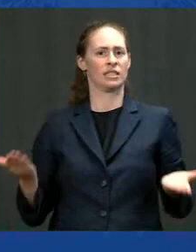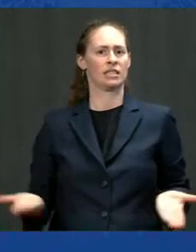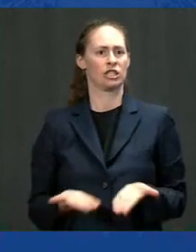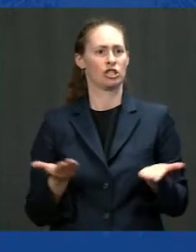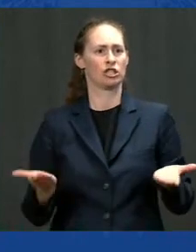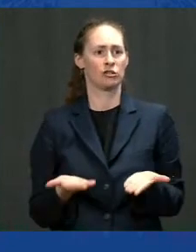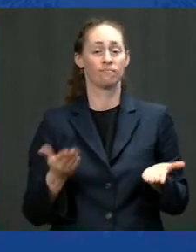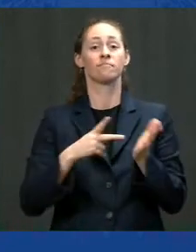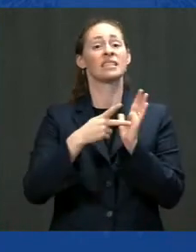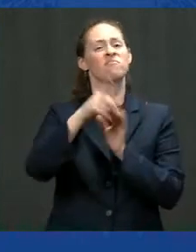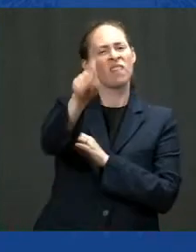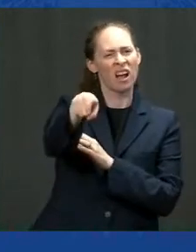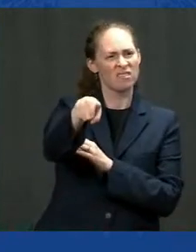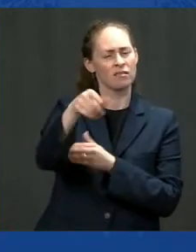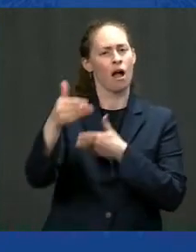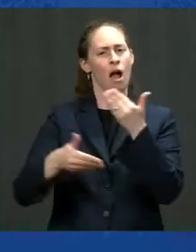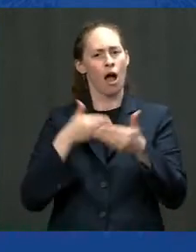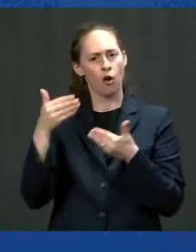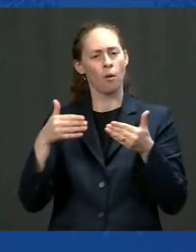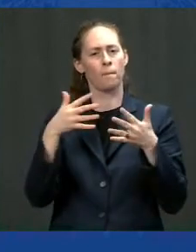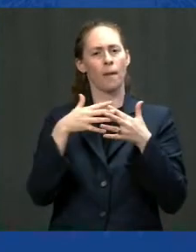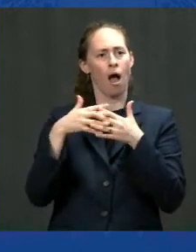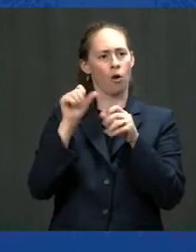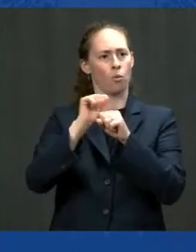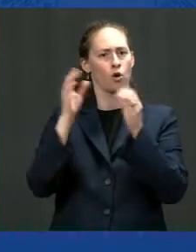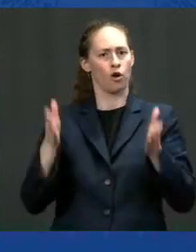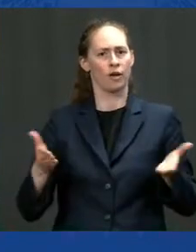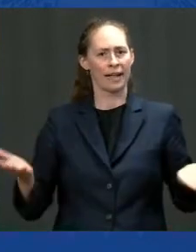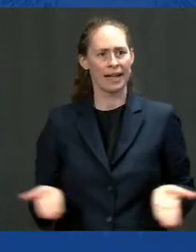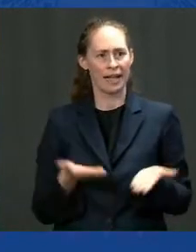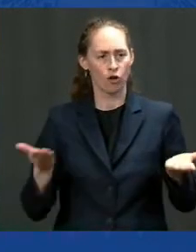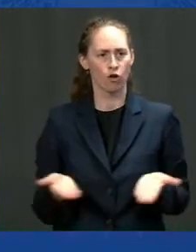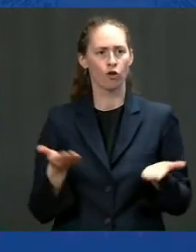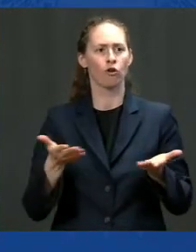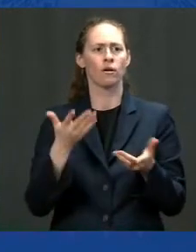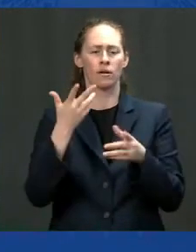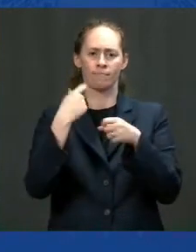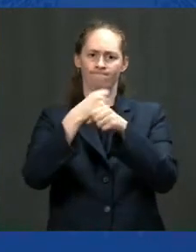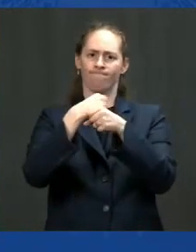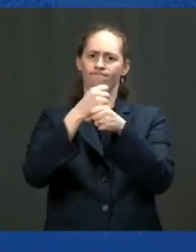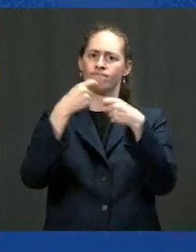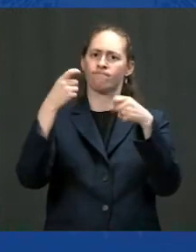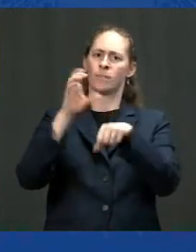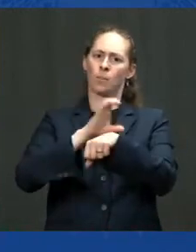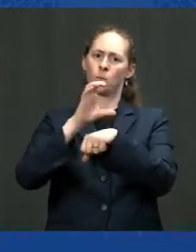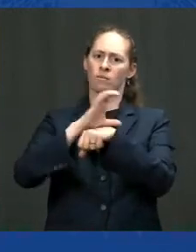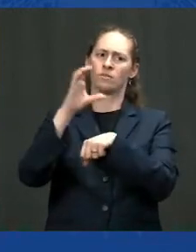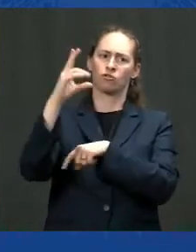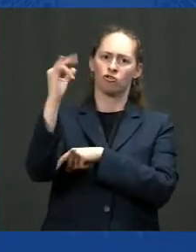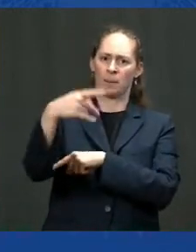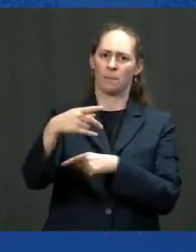American employees to make those computer chips so we're not held hostage.